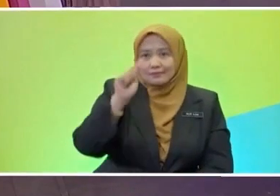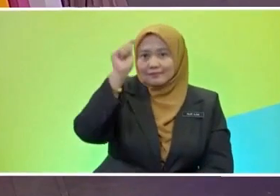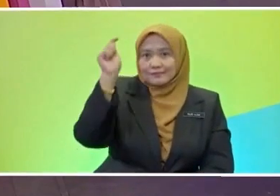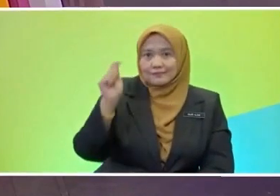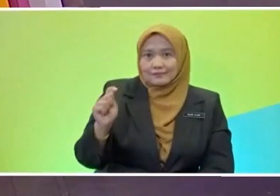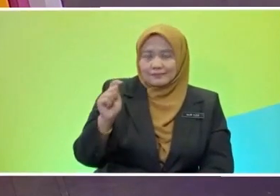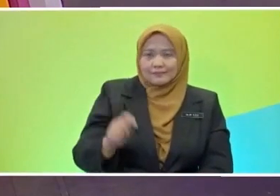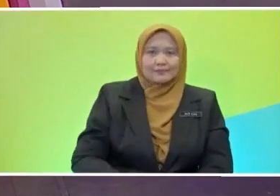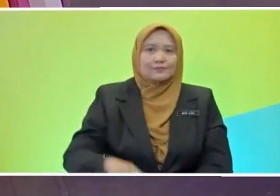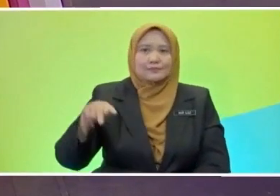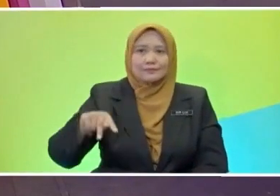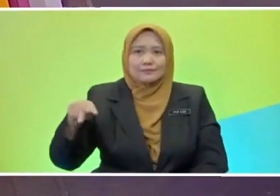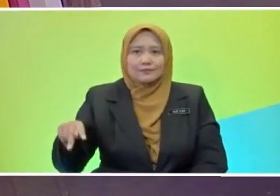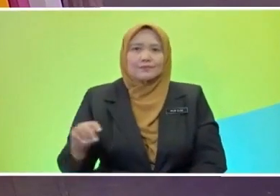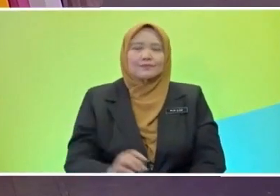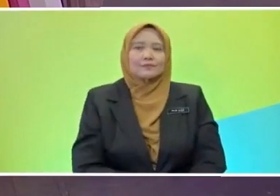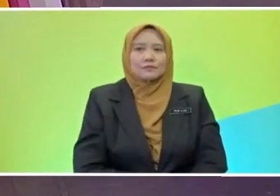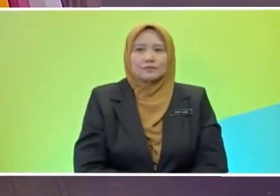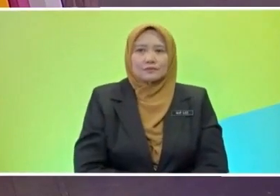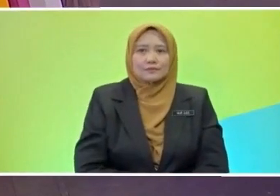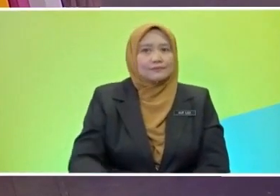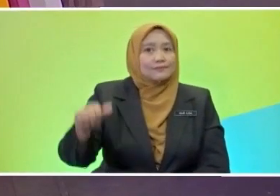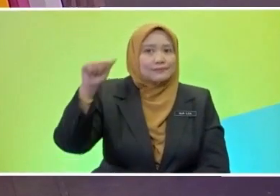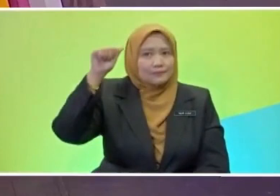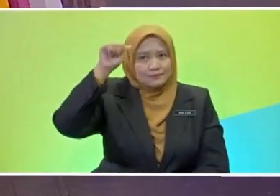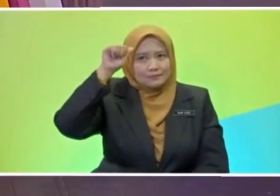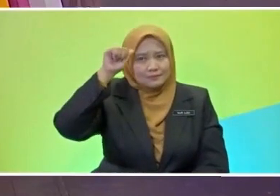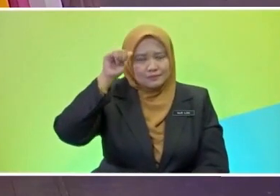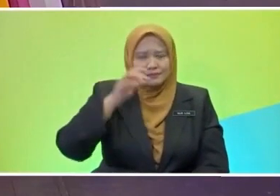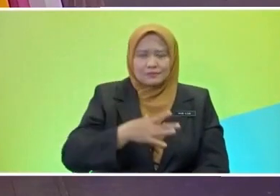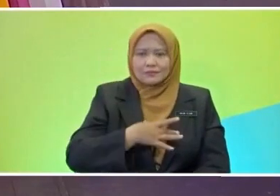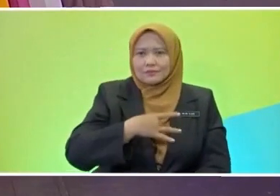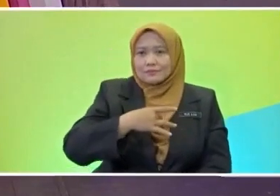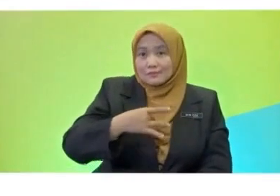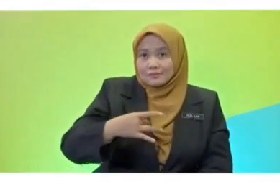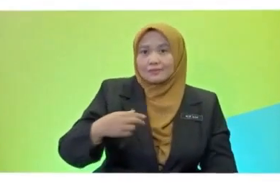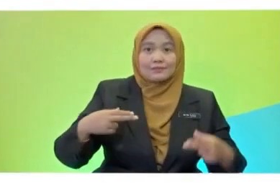have Aaron there? Aaron, do you like holidays and why?